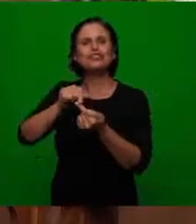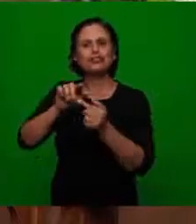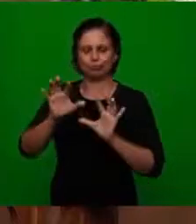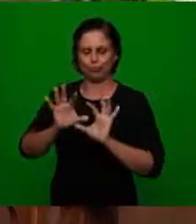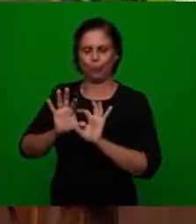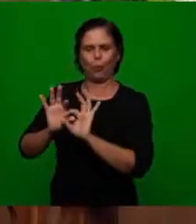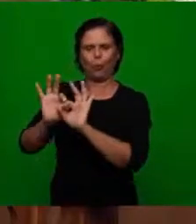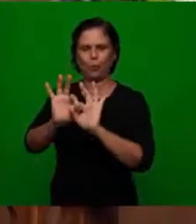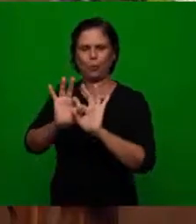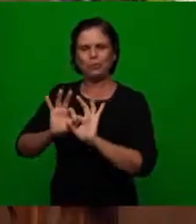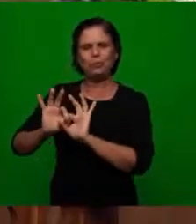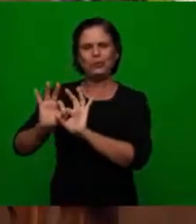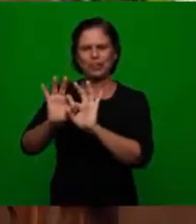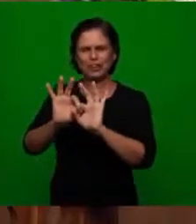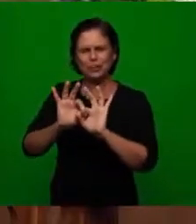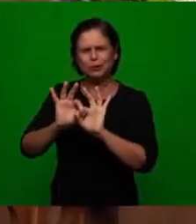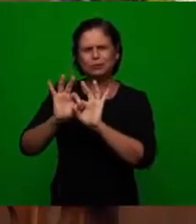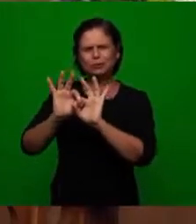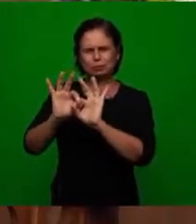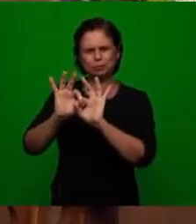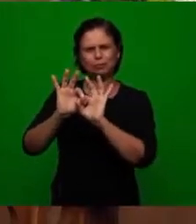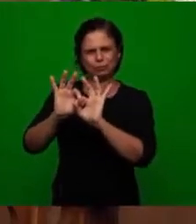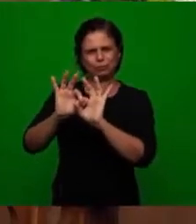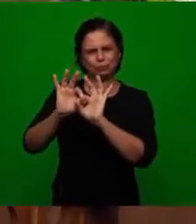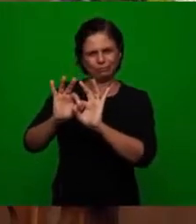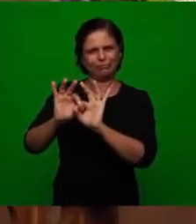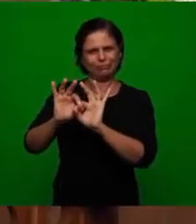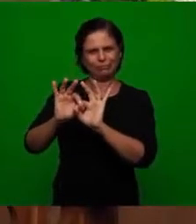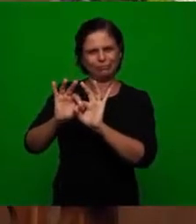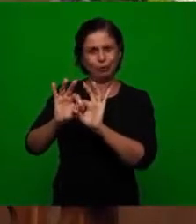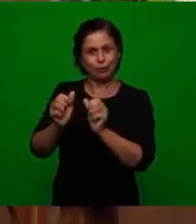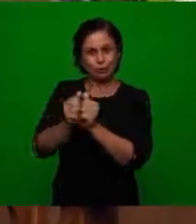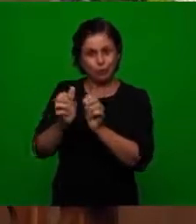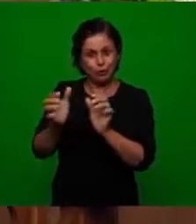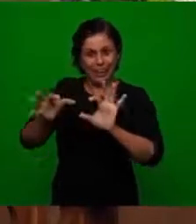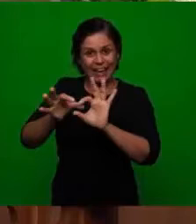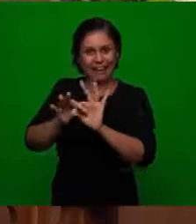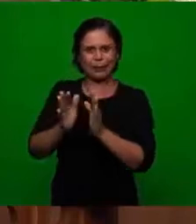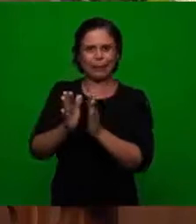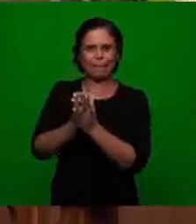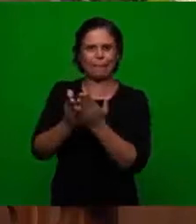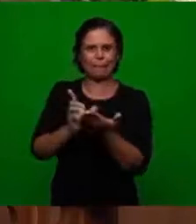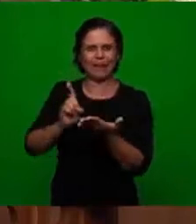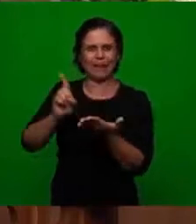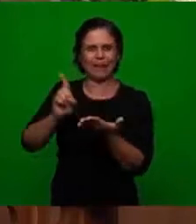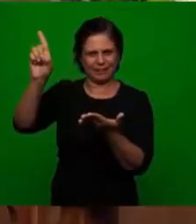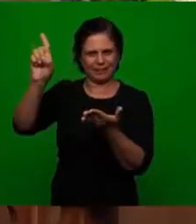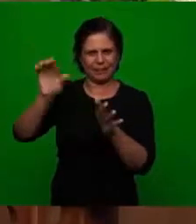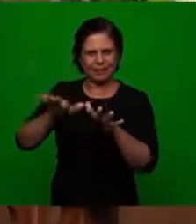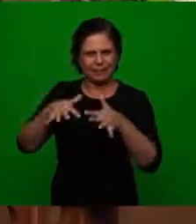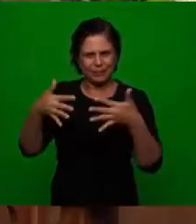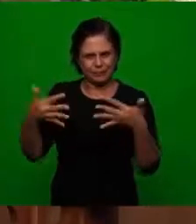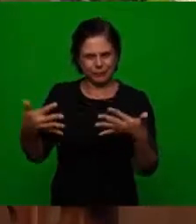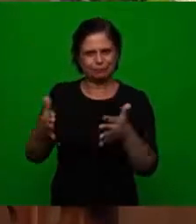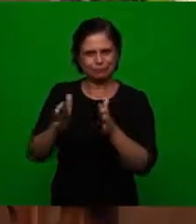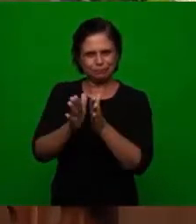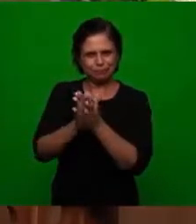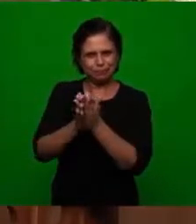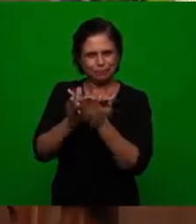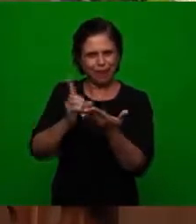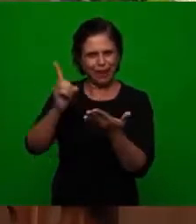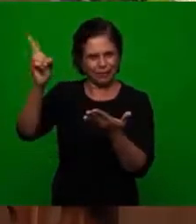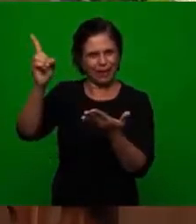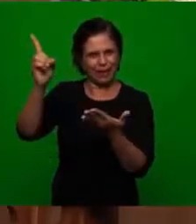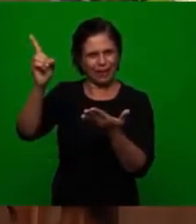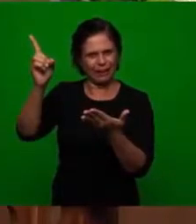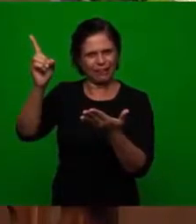of a fellowship a close fellowship with the word so the word is established